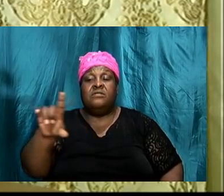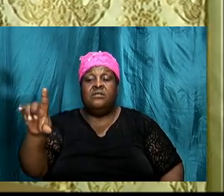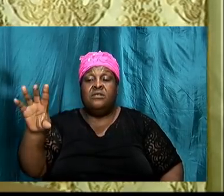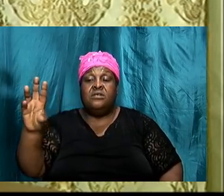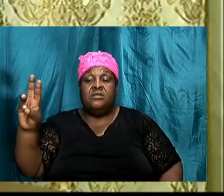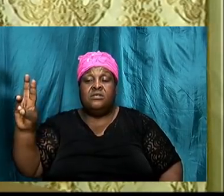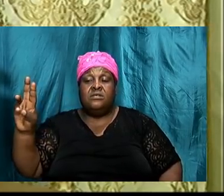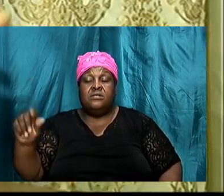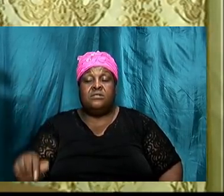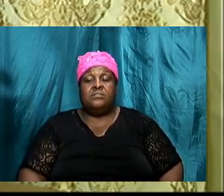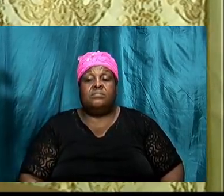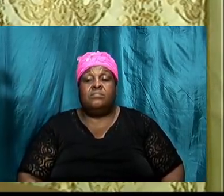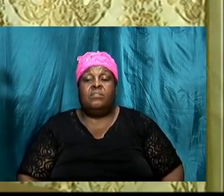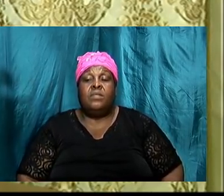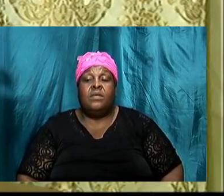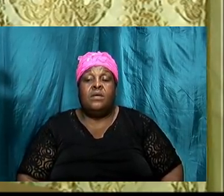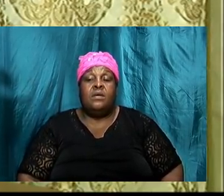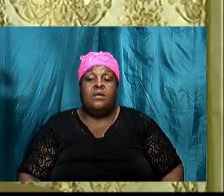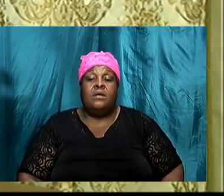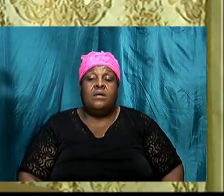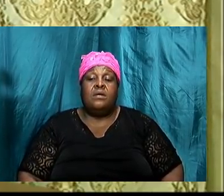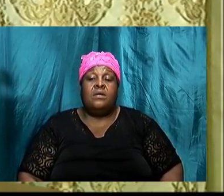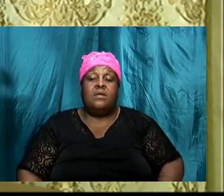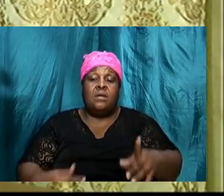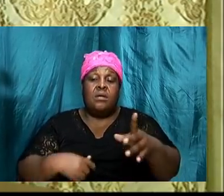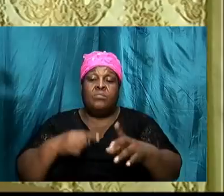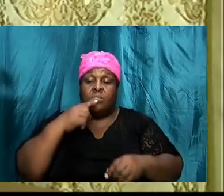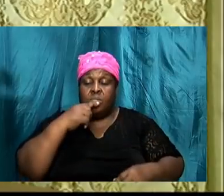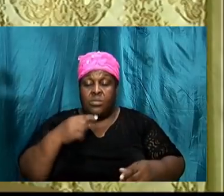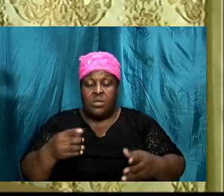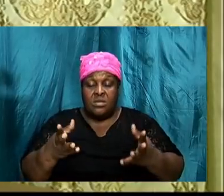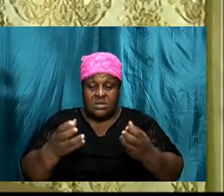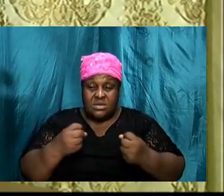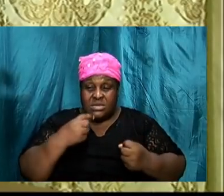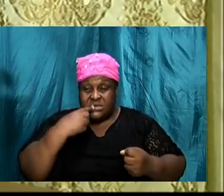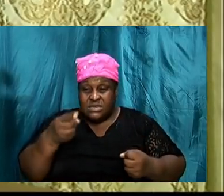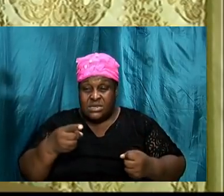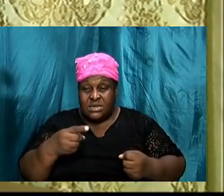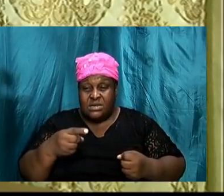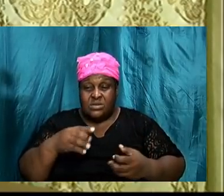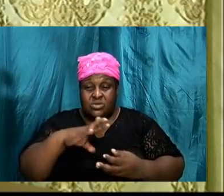going to discuss the story a little bit different from how we read it